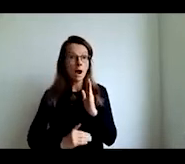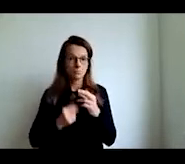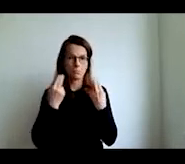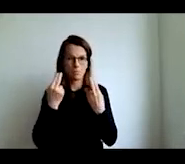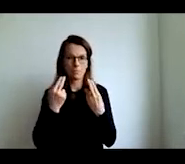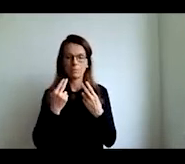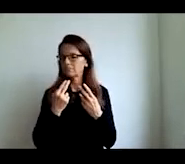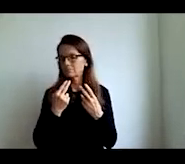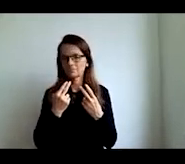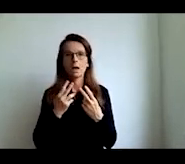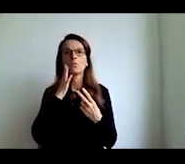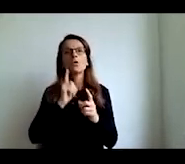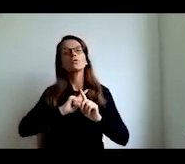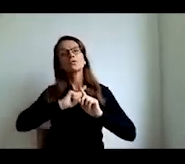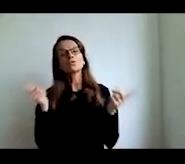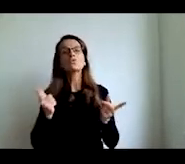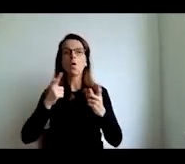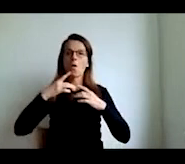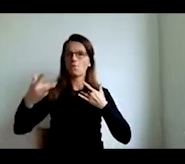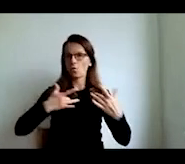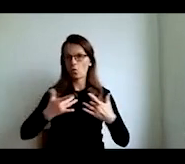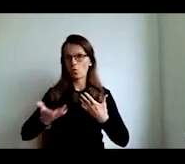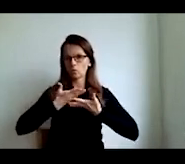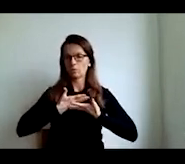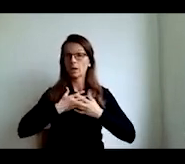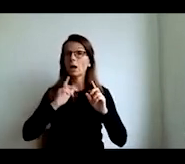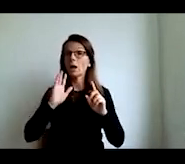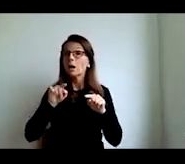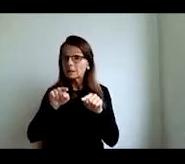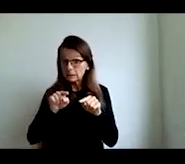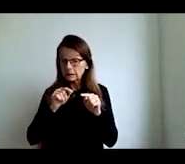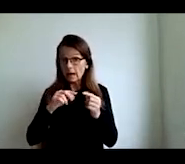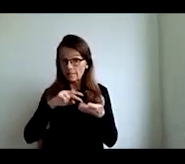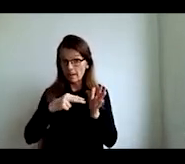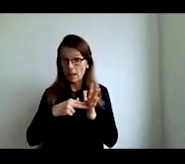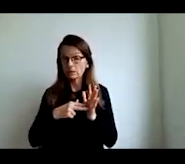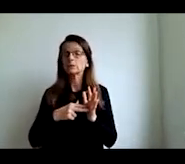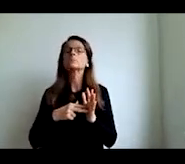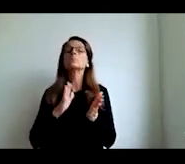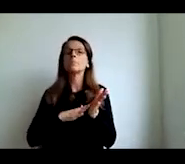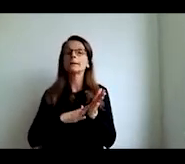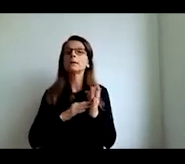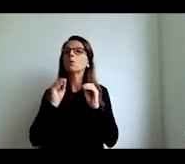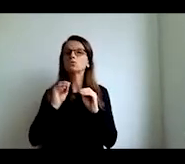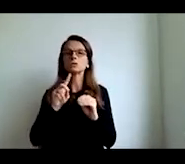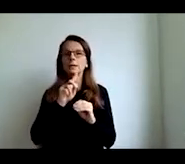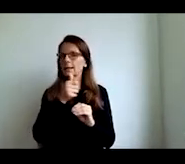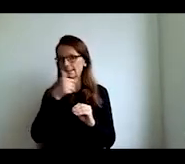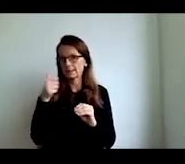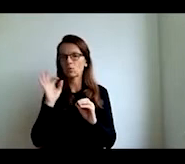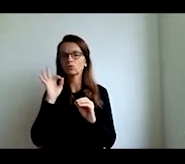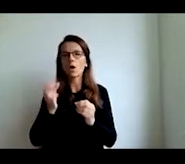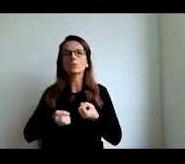scenario you know as a teacher you don't need to just be a good instructor you also need to be a good coach a good mentor a good facilitator a good